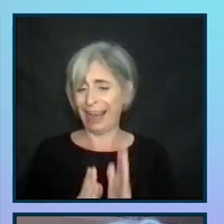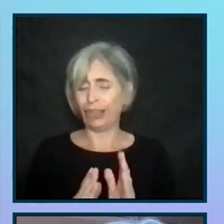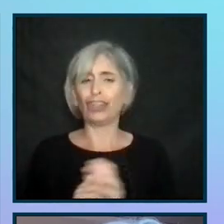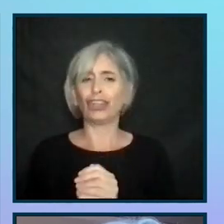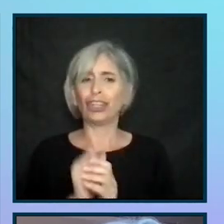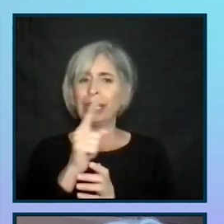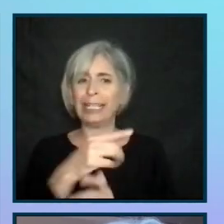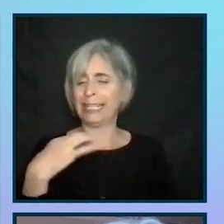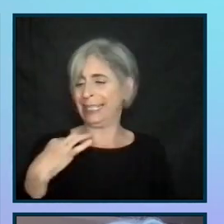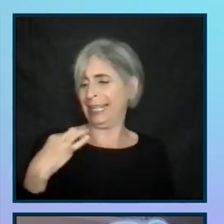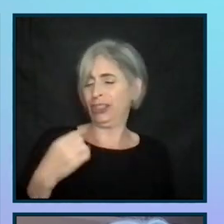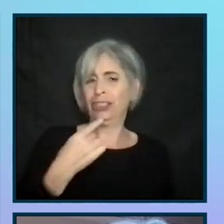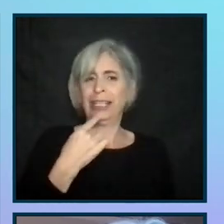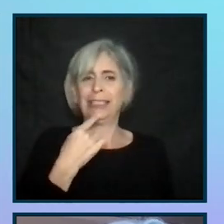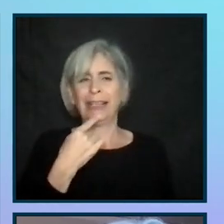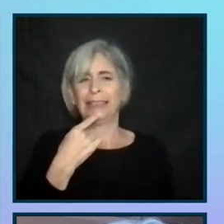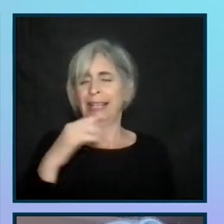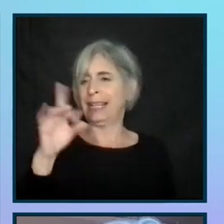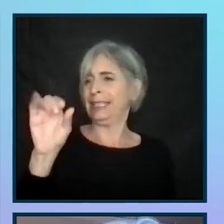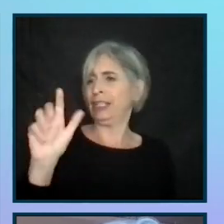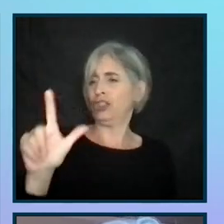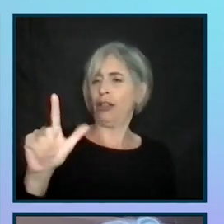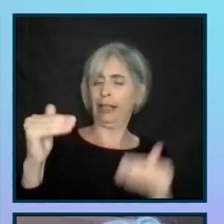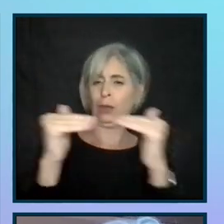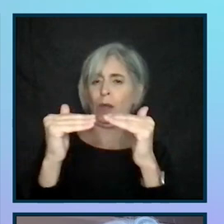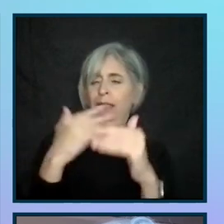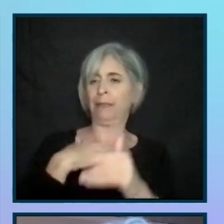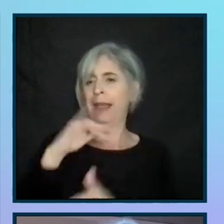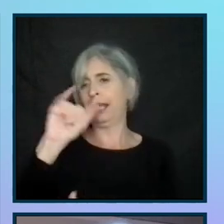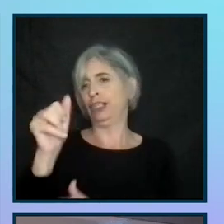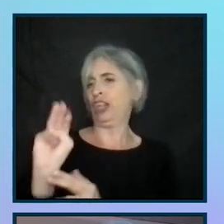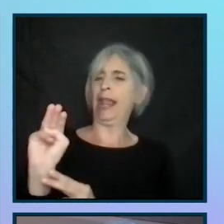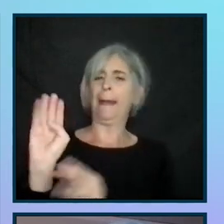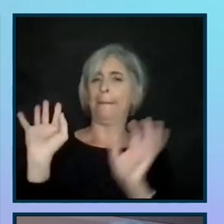got a T-shirt on that says, digital equality is my jam.